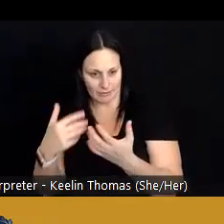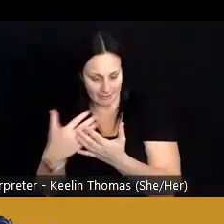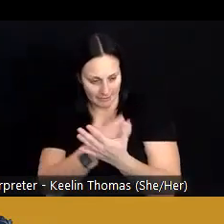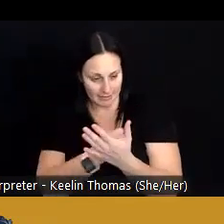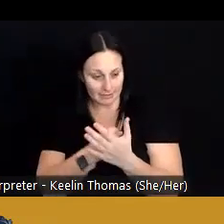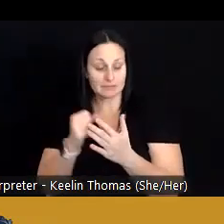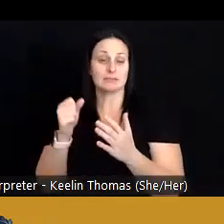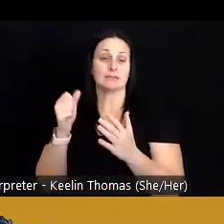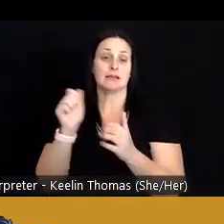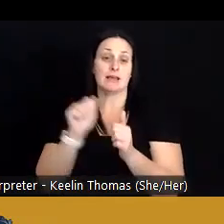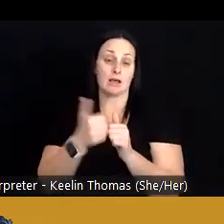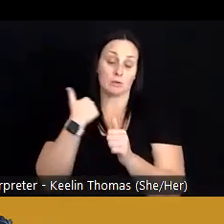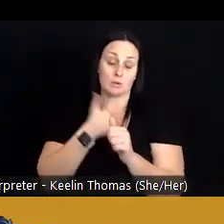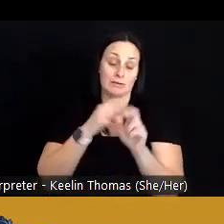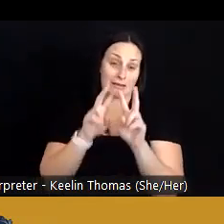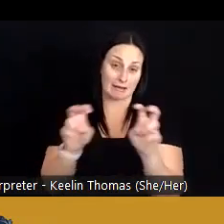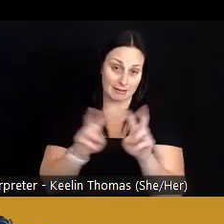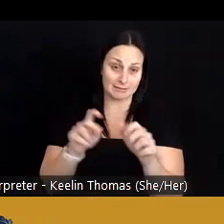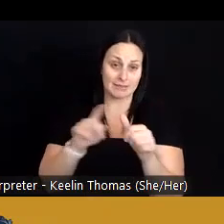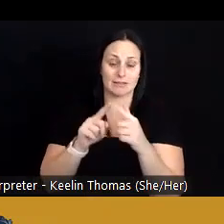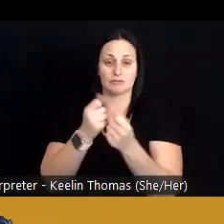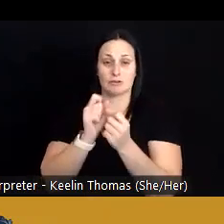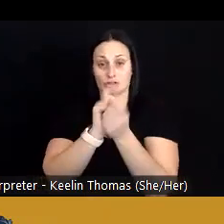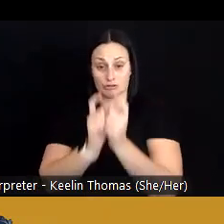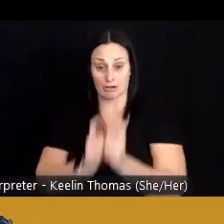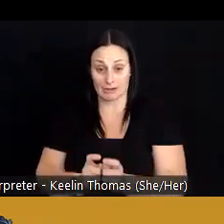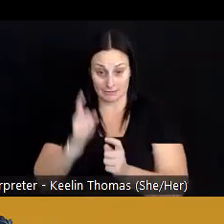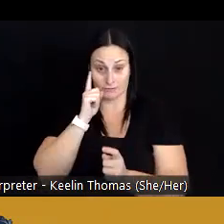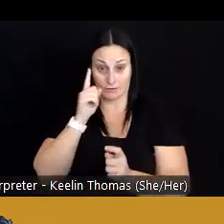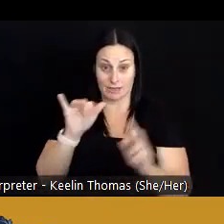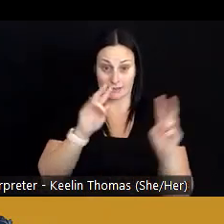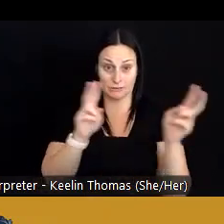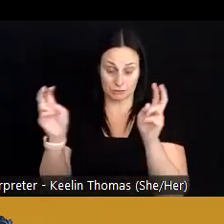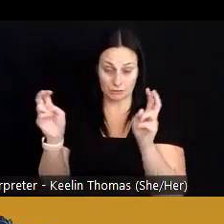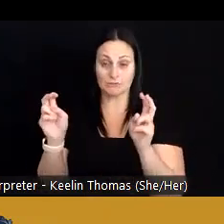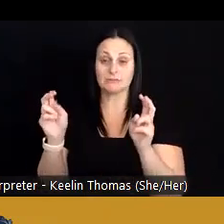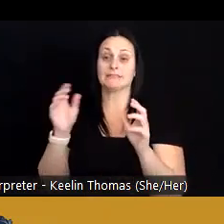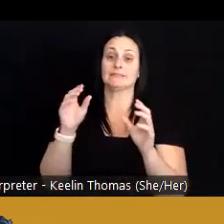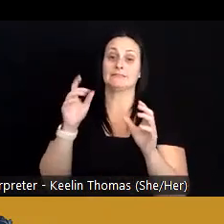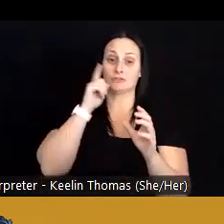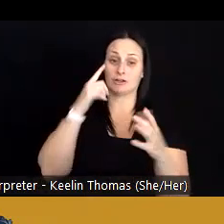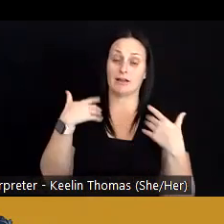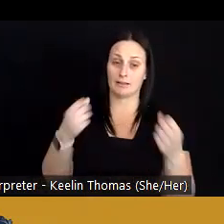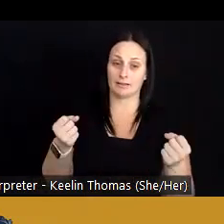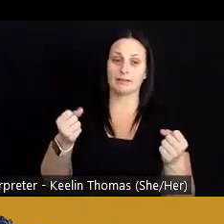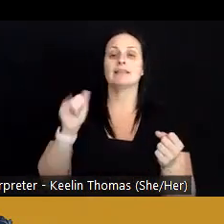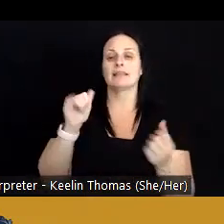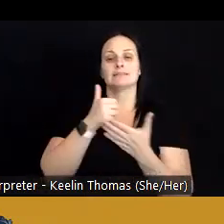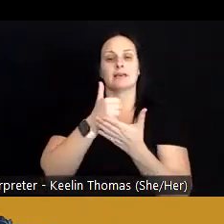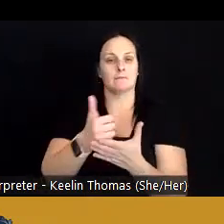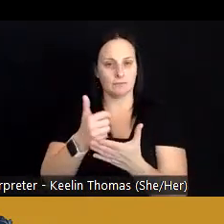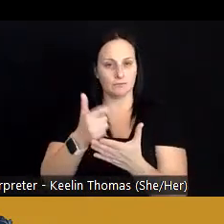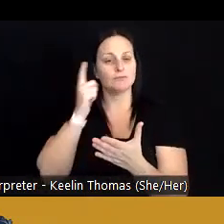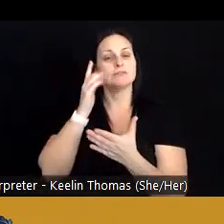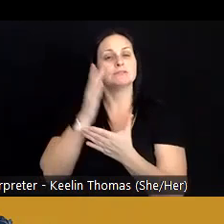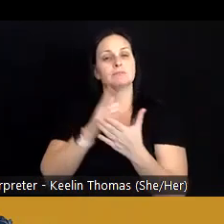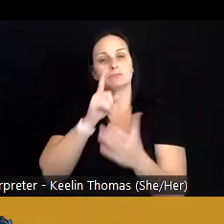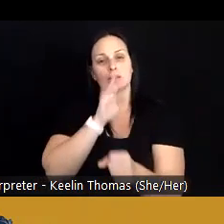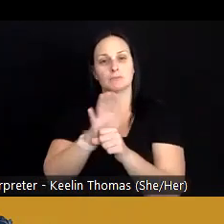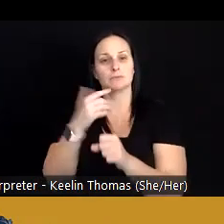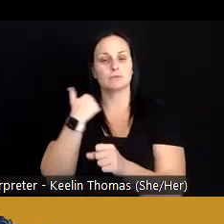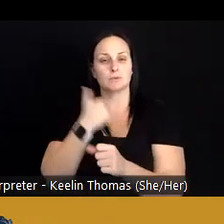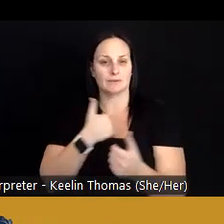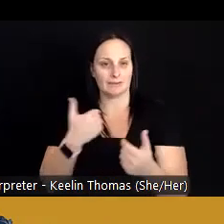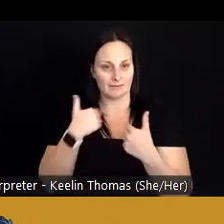that we analyze it, and then try to correct for these issues in health is helpful. And some of the promise that we hold from